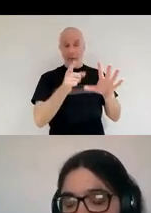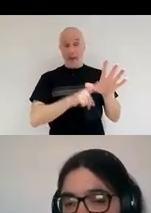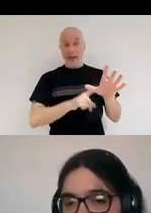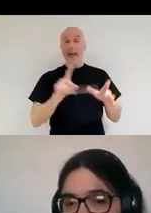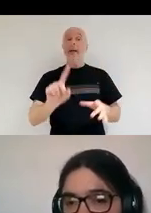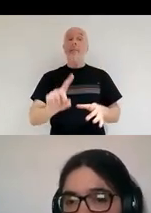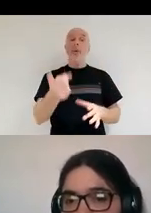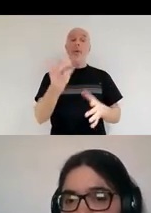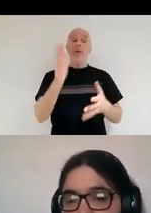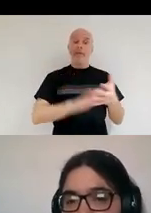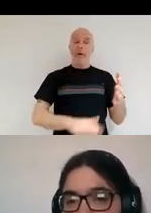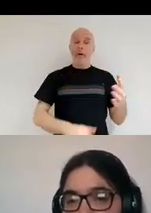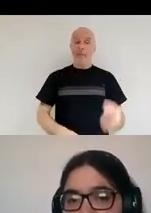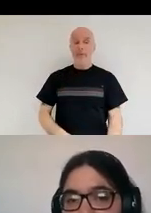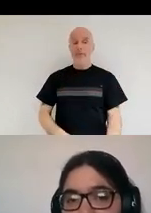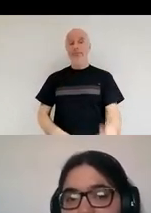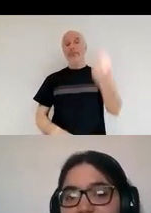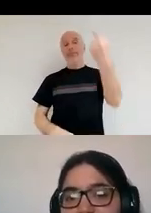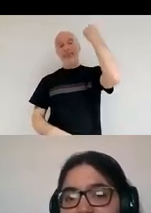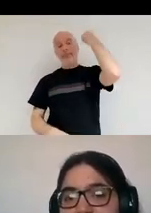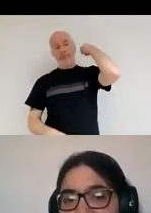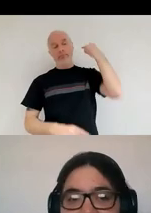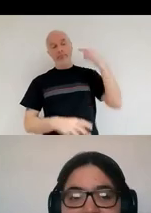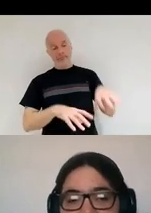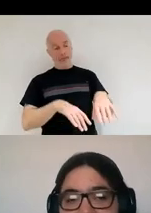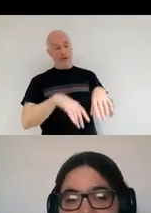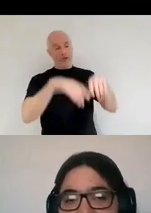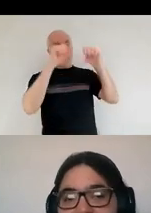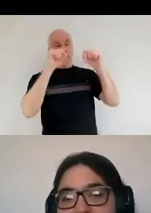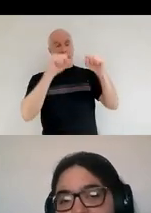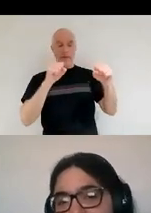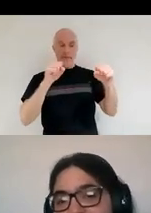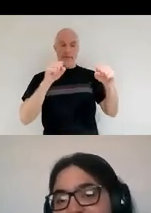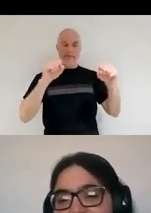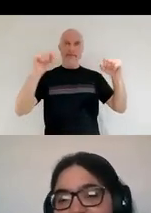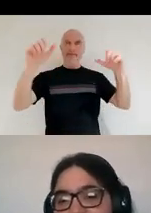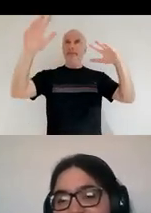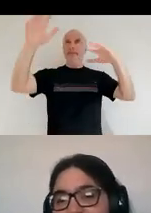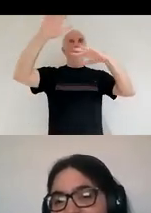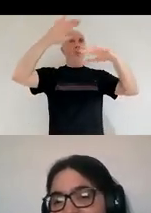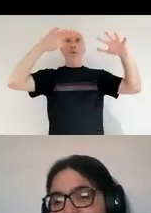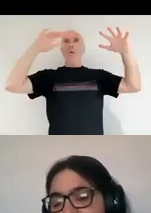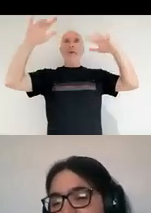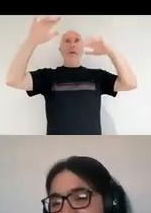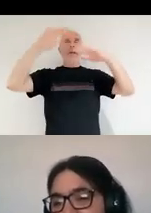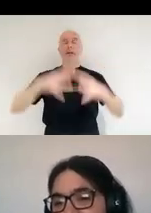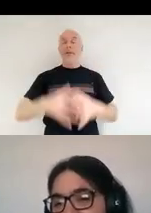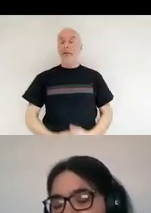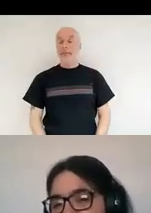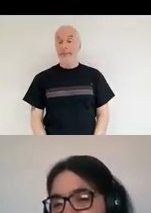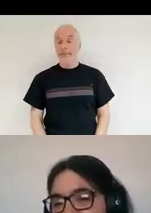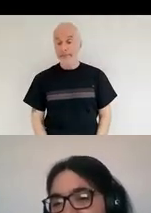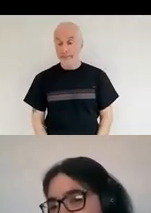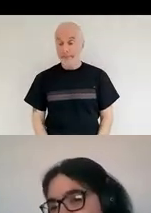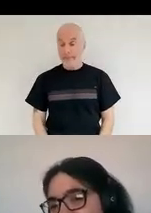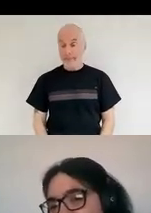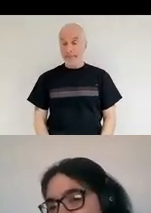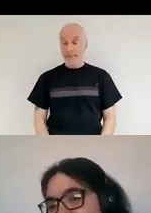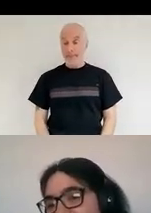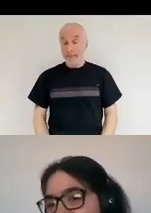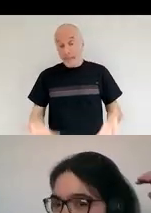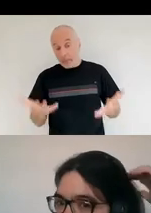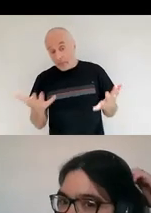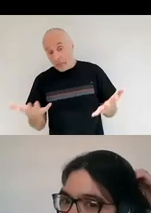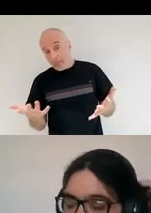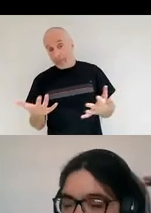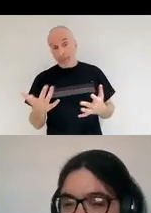um, and, and, and this kind of, kind of sets the, the, the question to, to, to, to